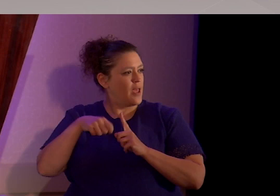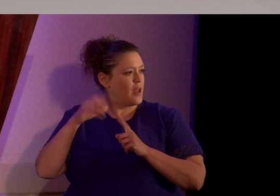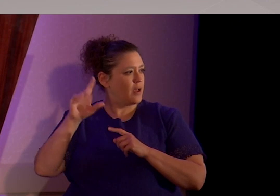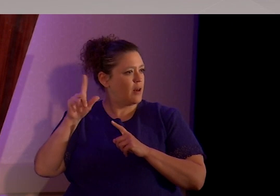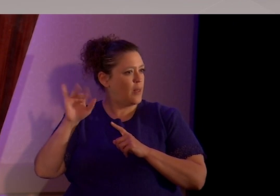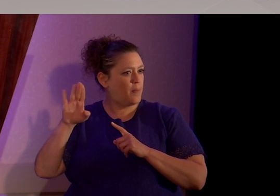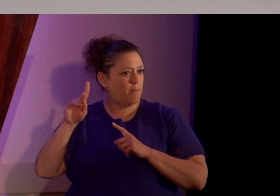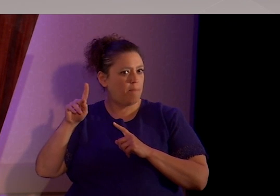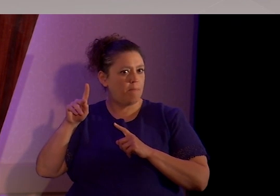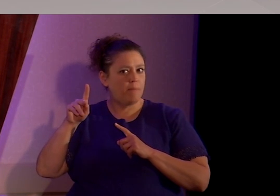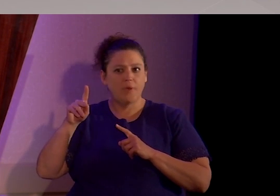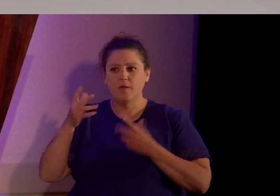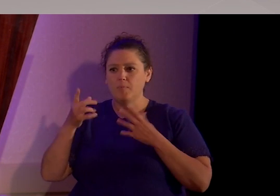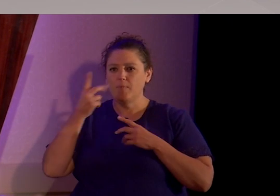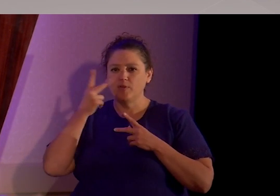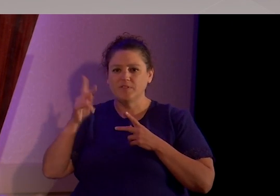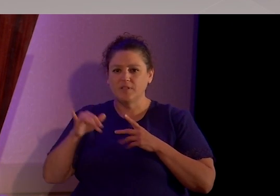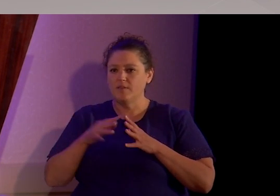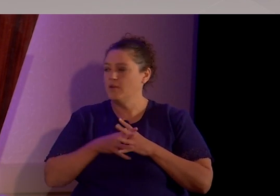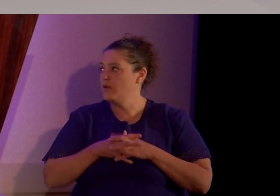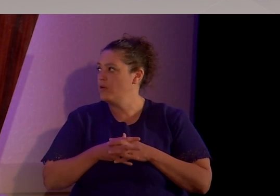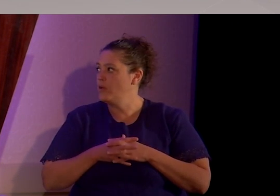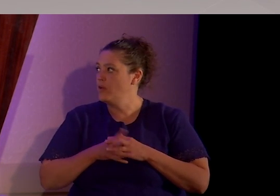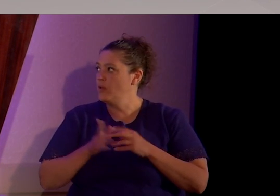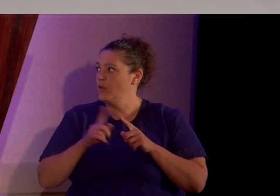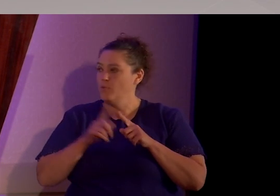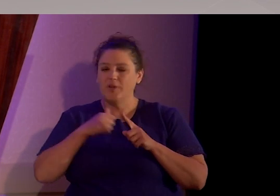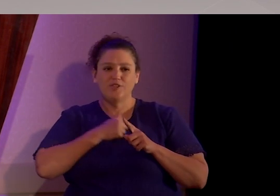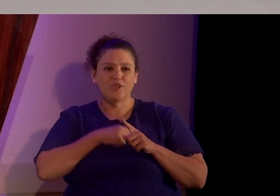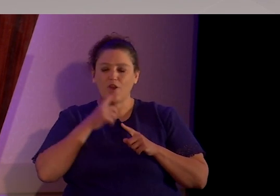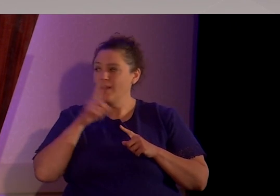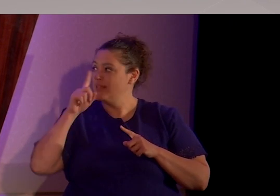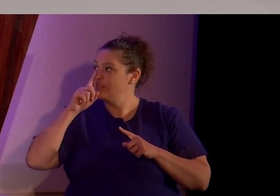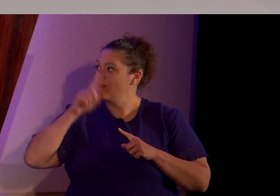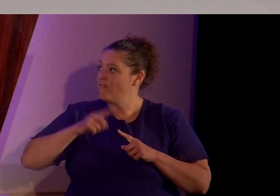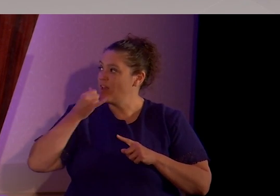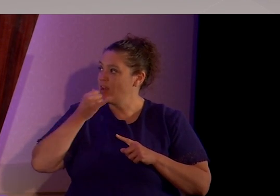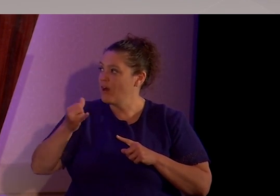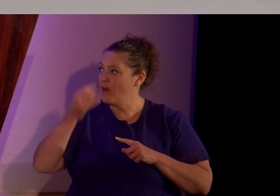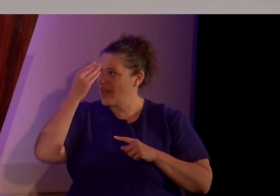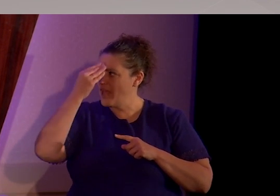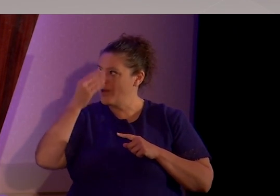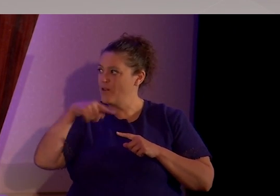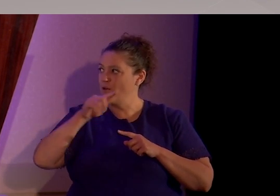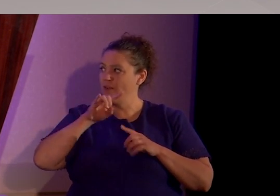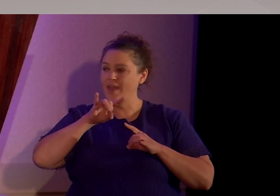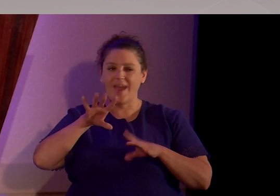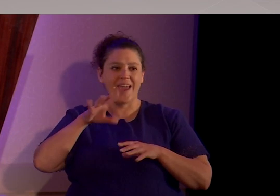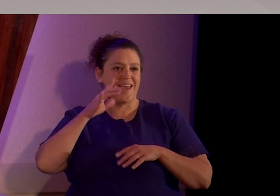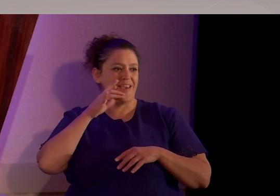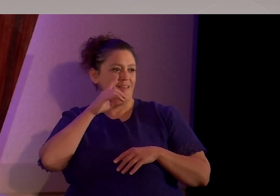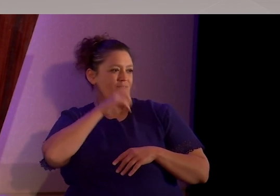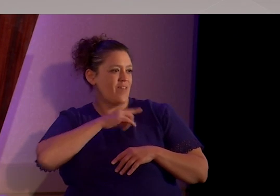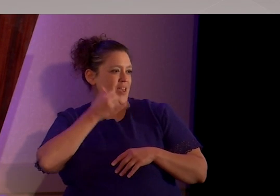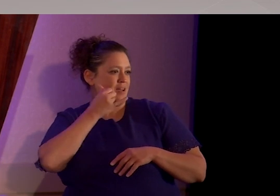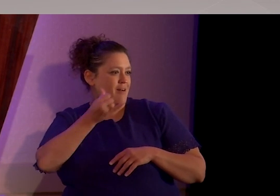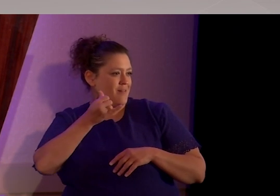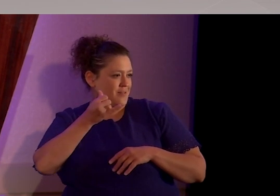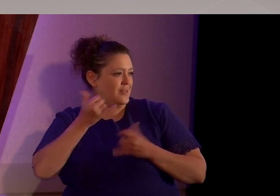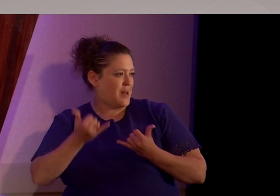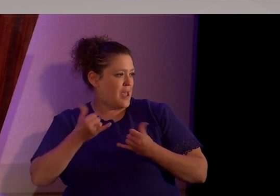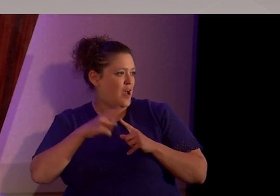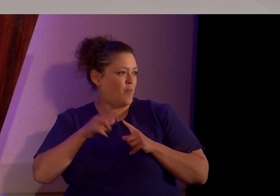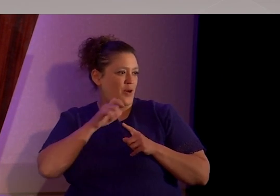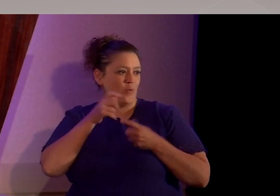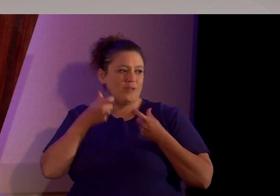Yeah, you can go Google that. But sorry, it's a fake call. And I know we really hate fake calls now, but they weren't as big a deal back